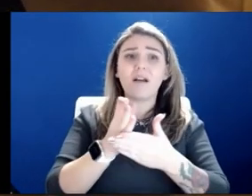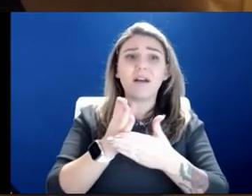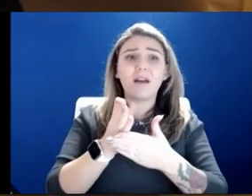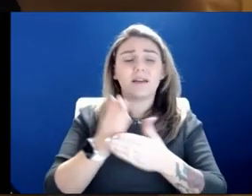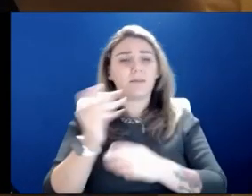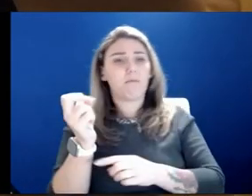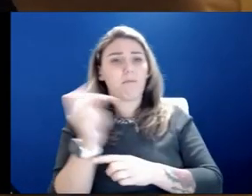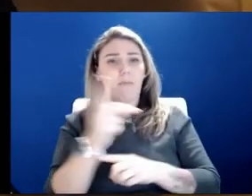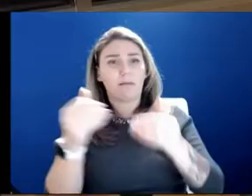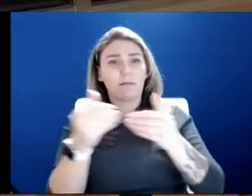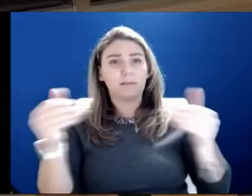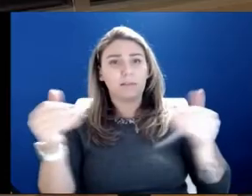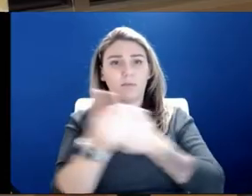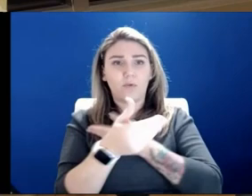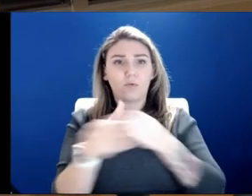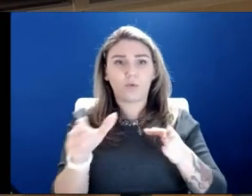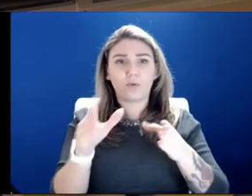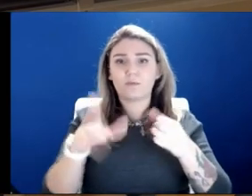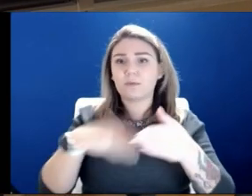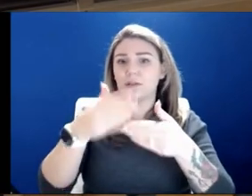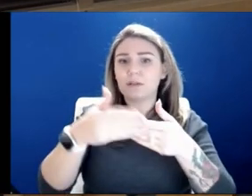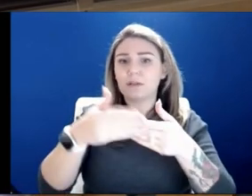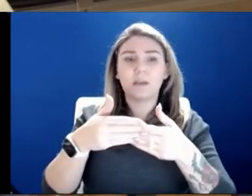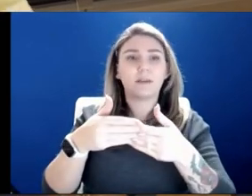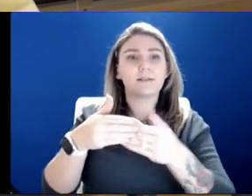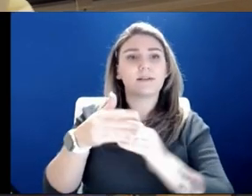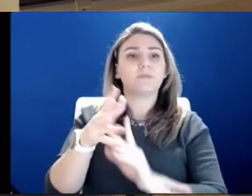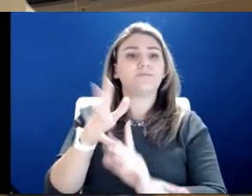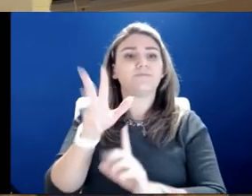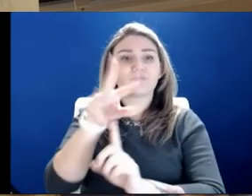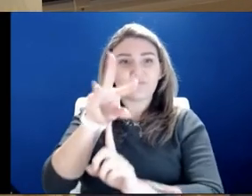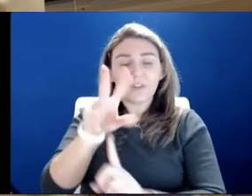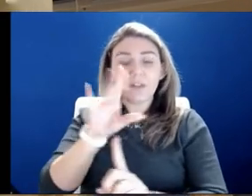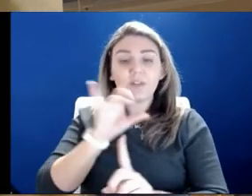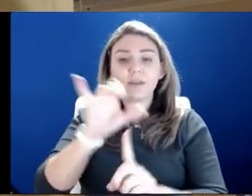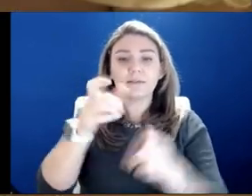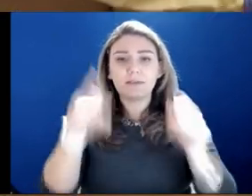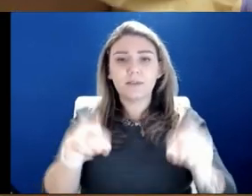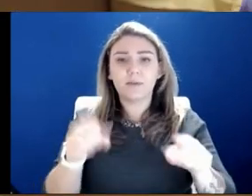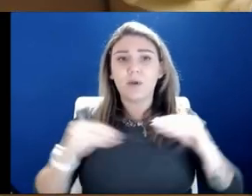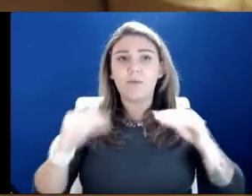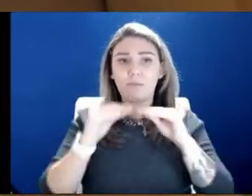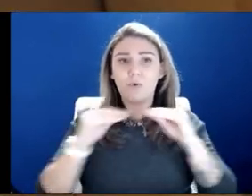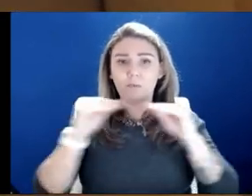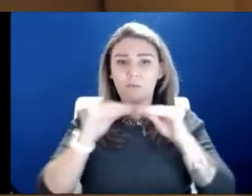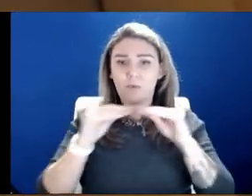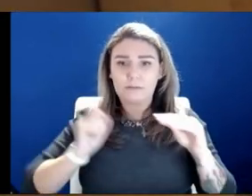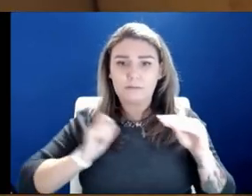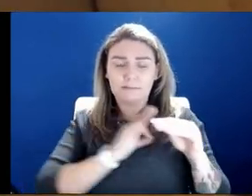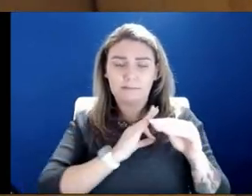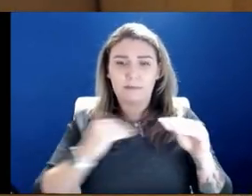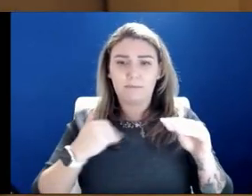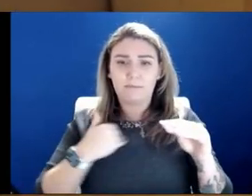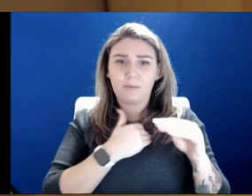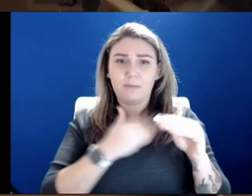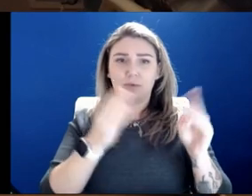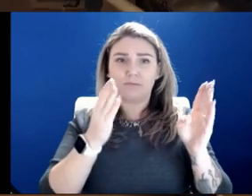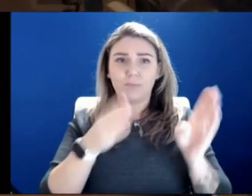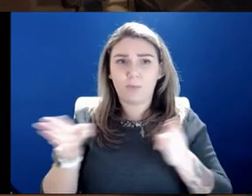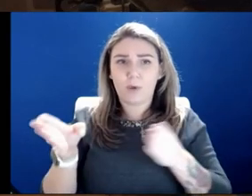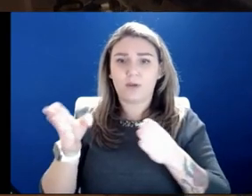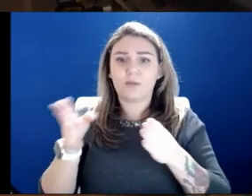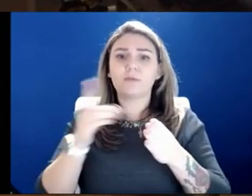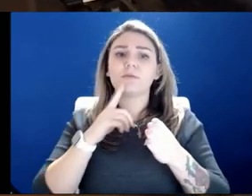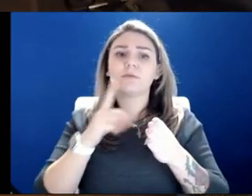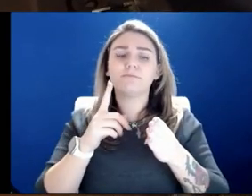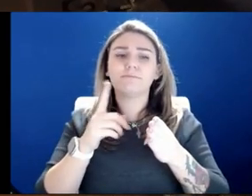And this next video, sadly, this is happening more and more each day. Staff members here are preparing a deceased patient for